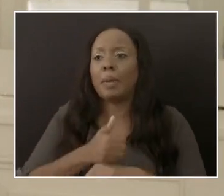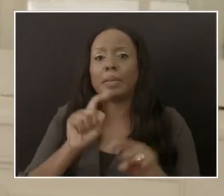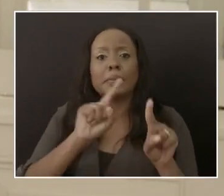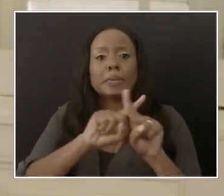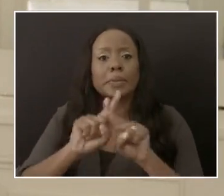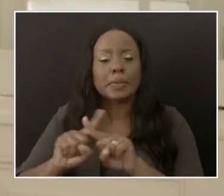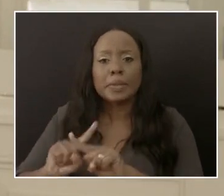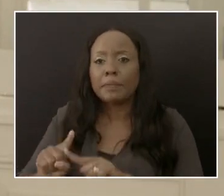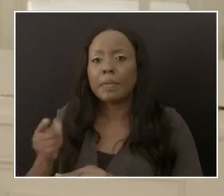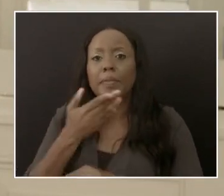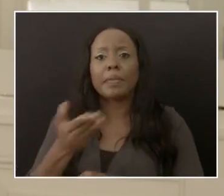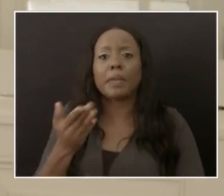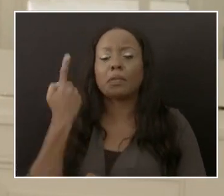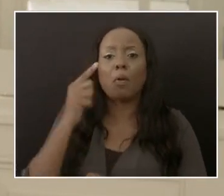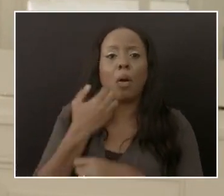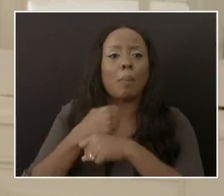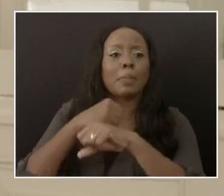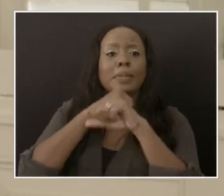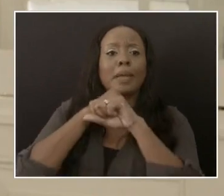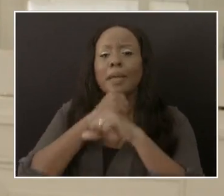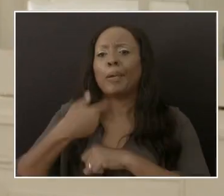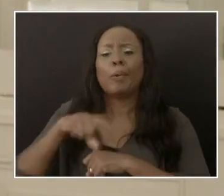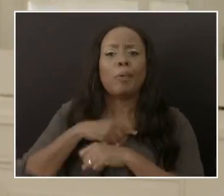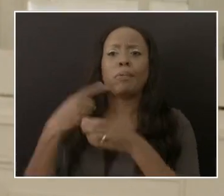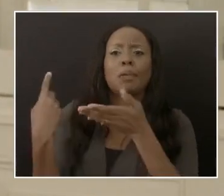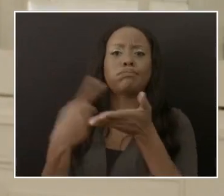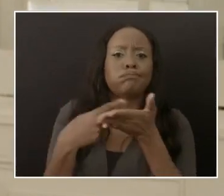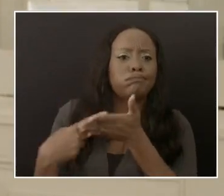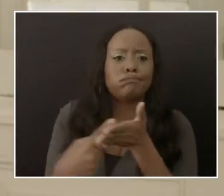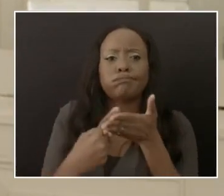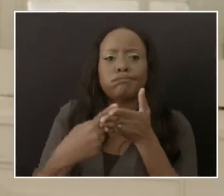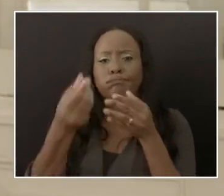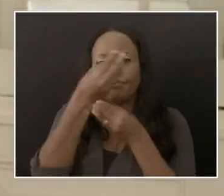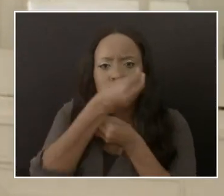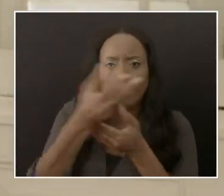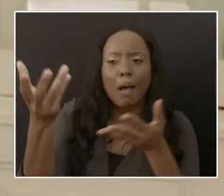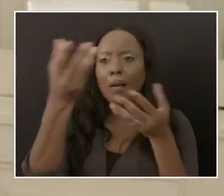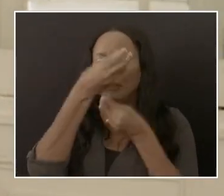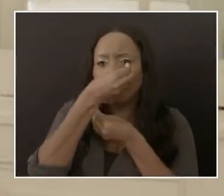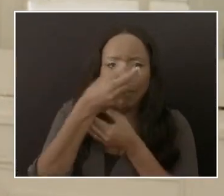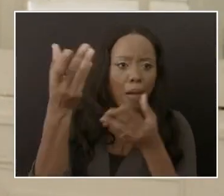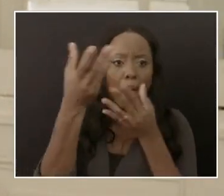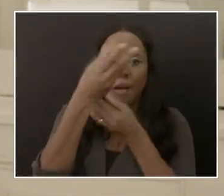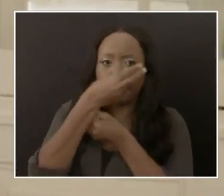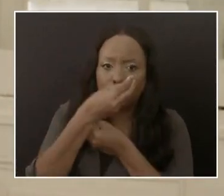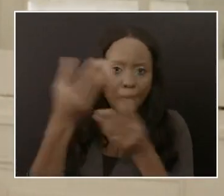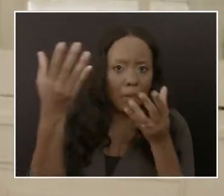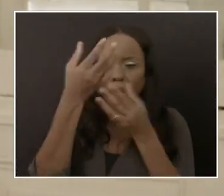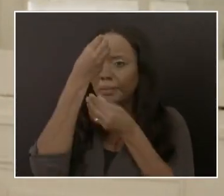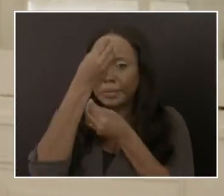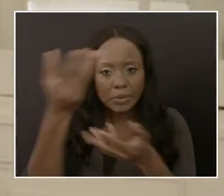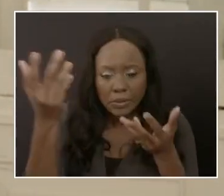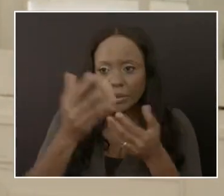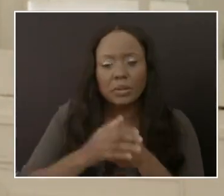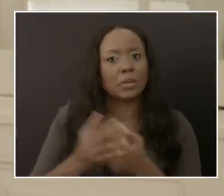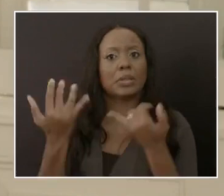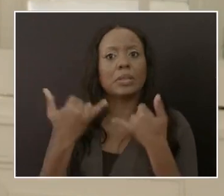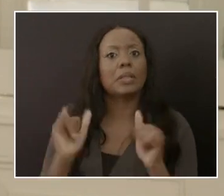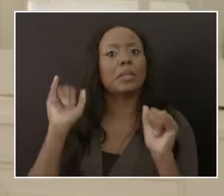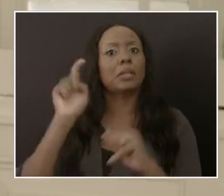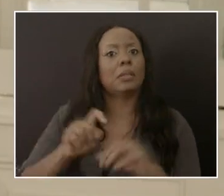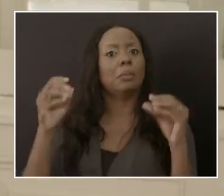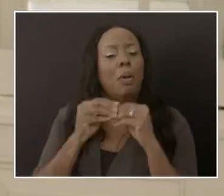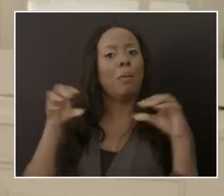about over several months still needs better actions.